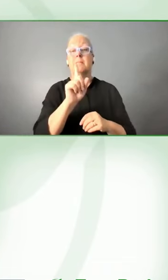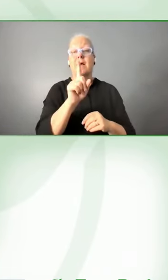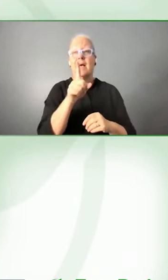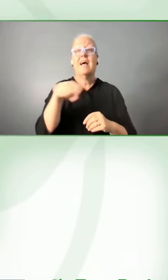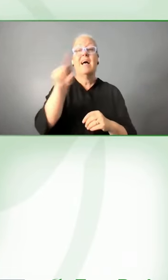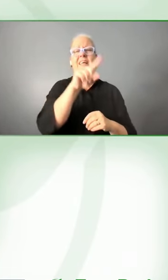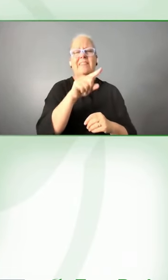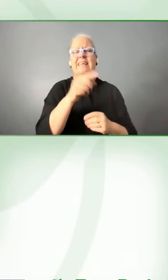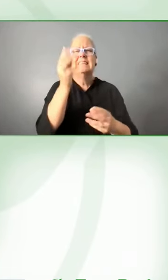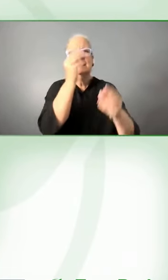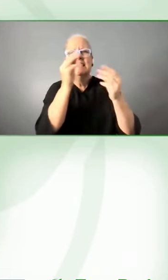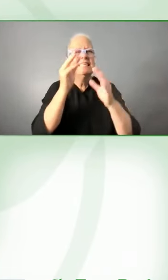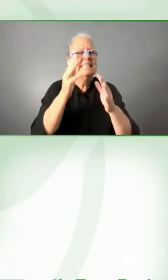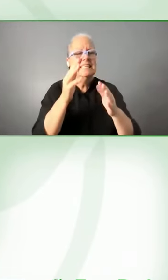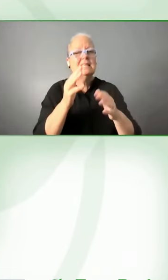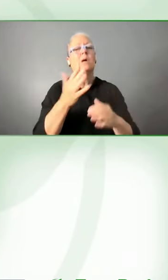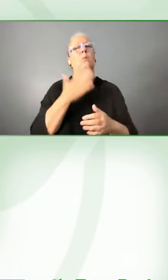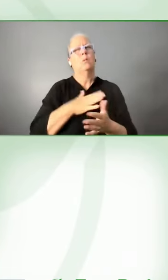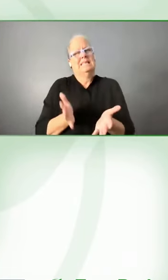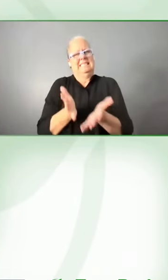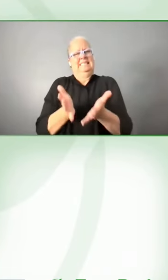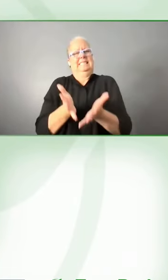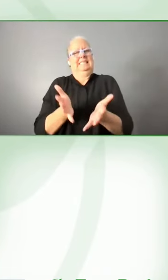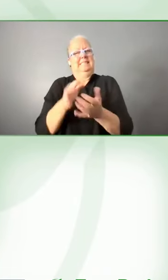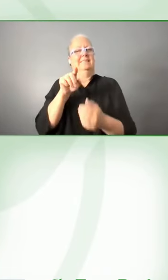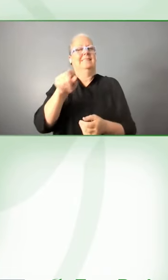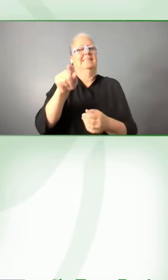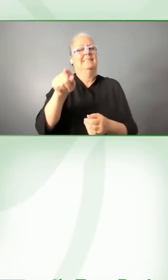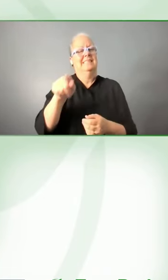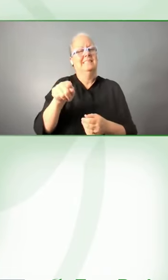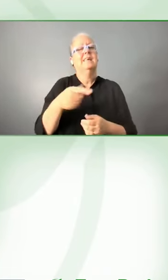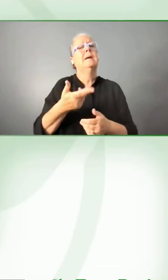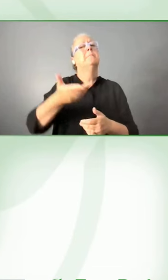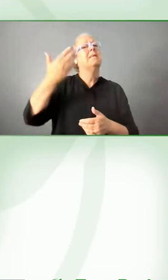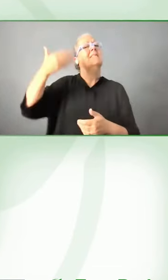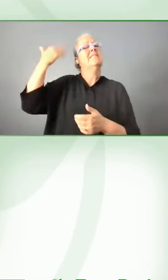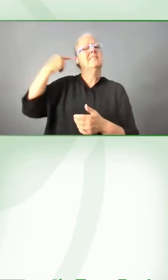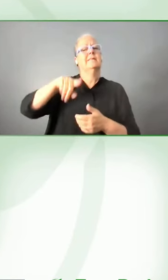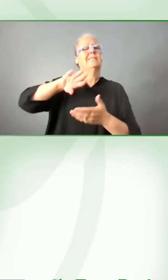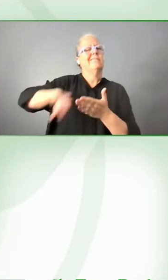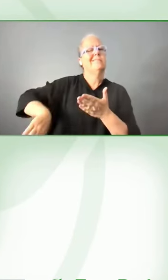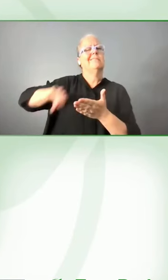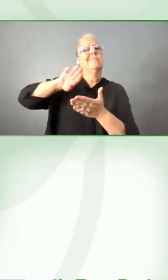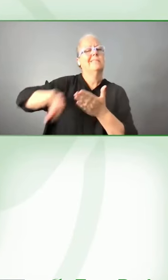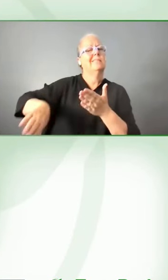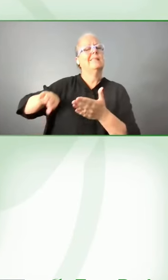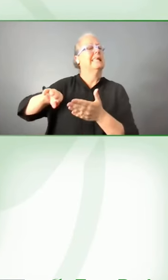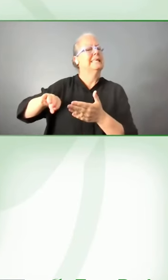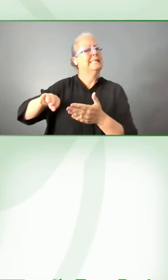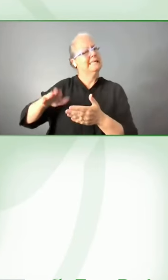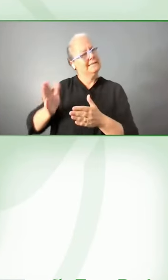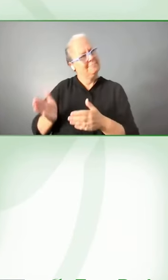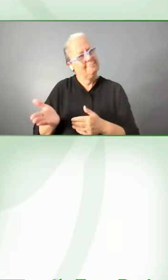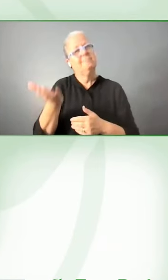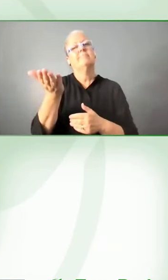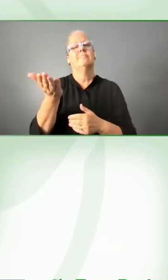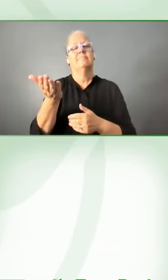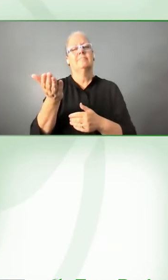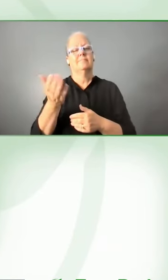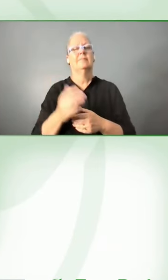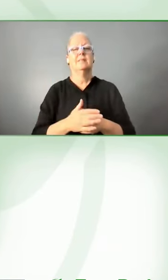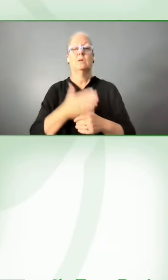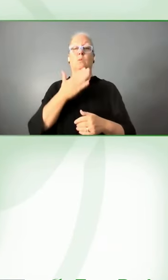and i'd really like to push um push that agenda um and and ensure we can have those customers